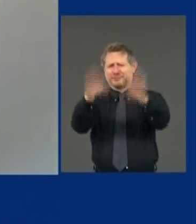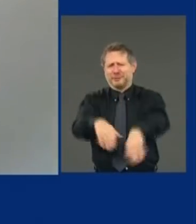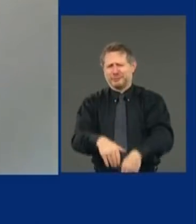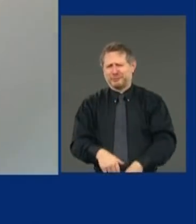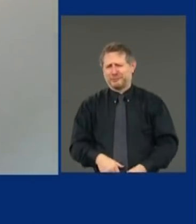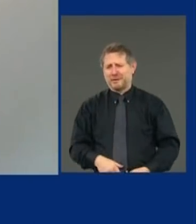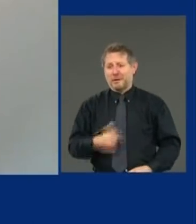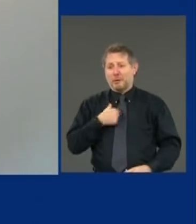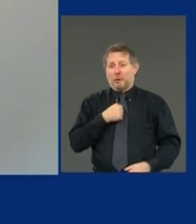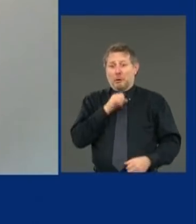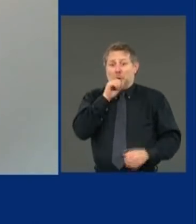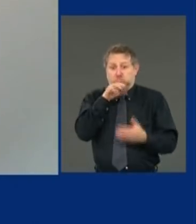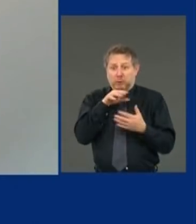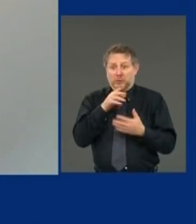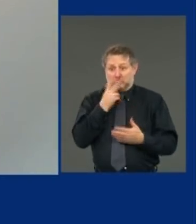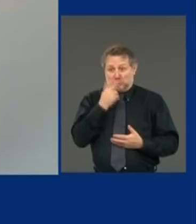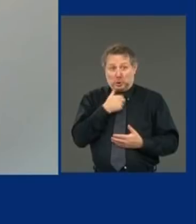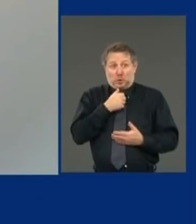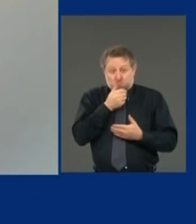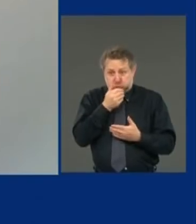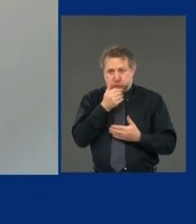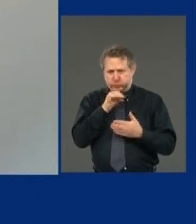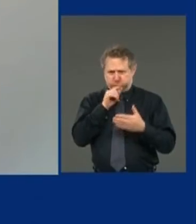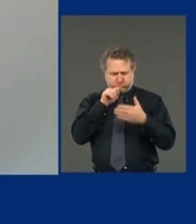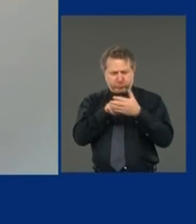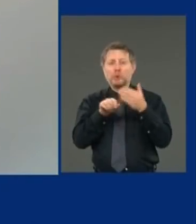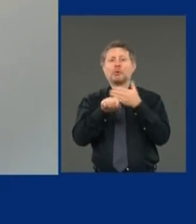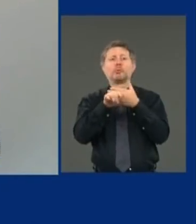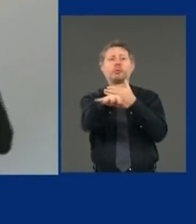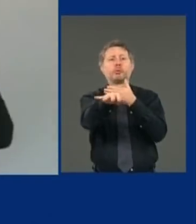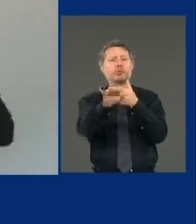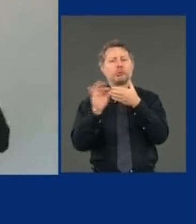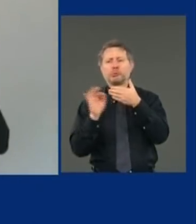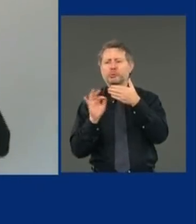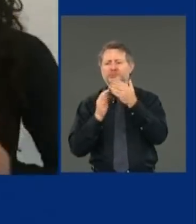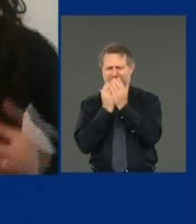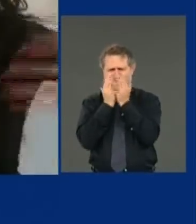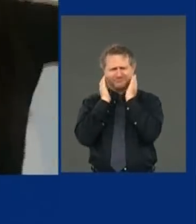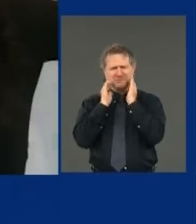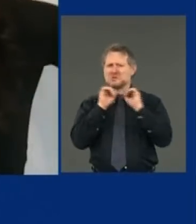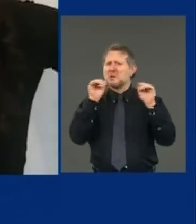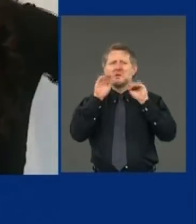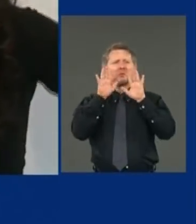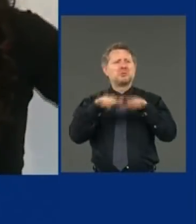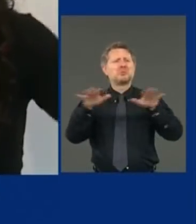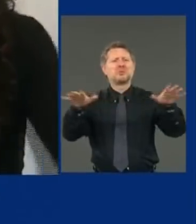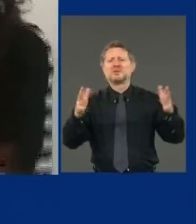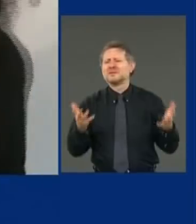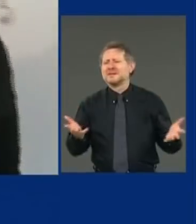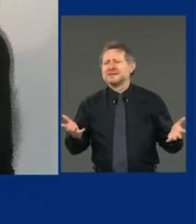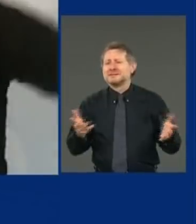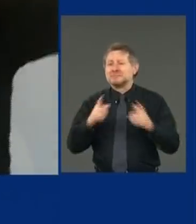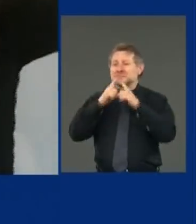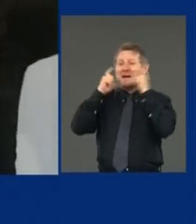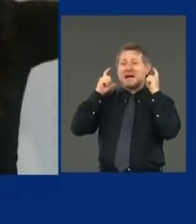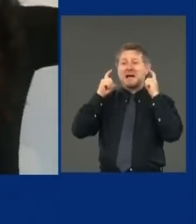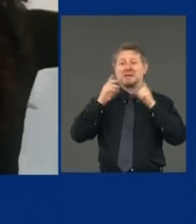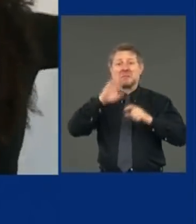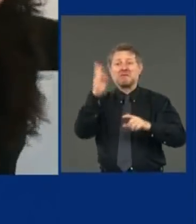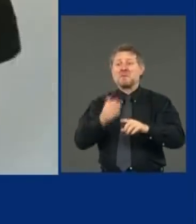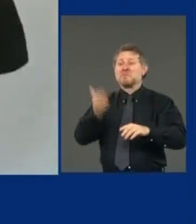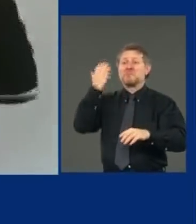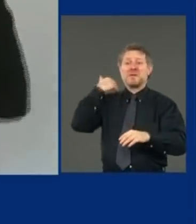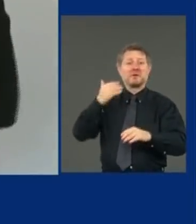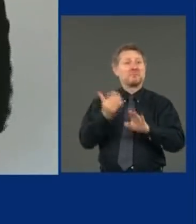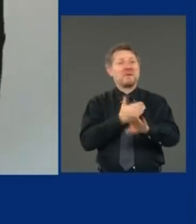It stayed inside my mask It's harder to get sick When recovered, that's the trick Masks, if you've never worn one before this pandemic